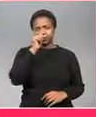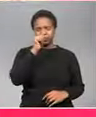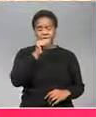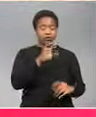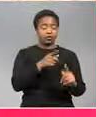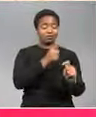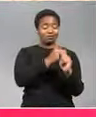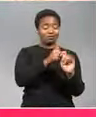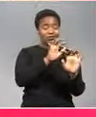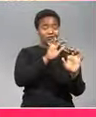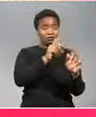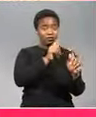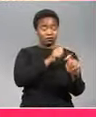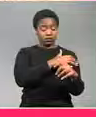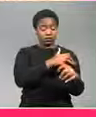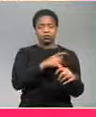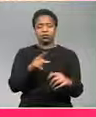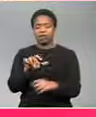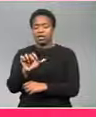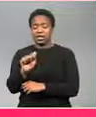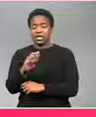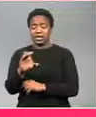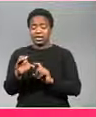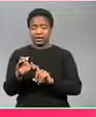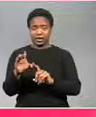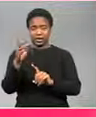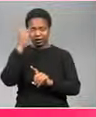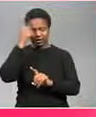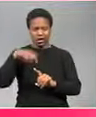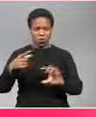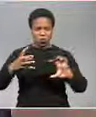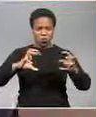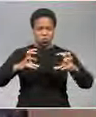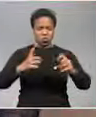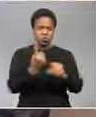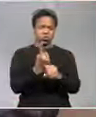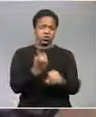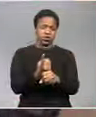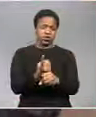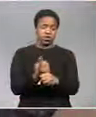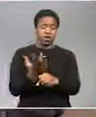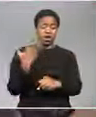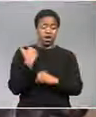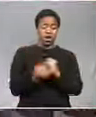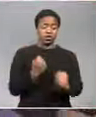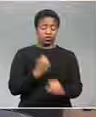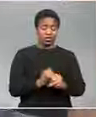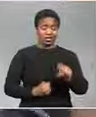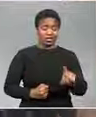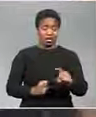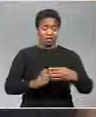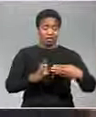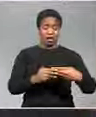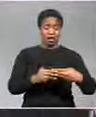movement and the ANC led Etekwini municipality have always been strained last year its angry members